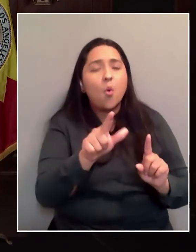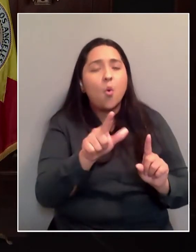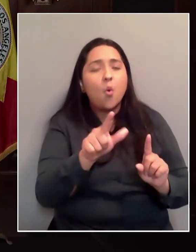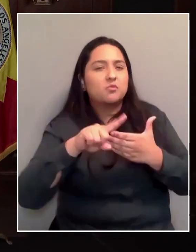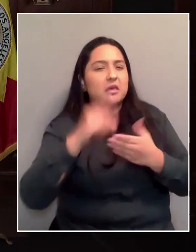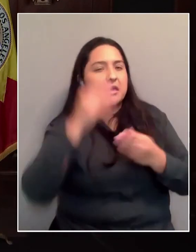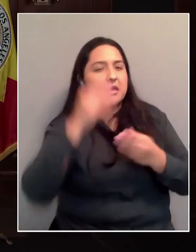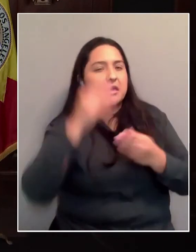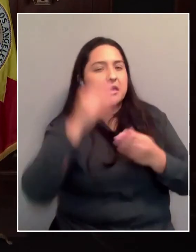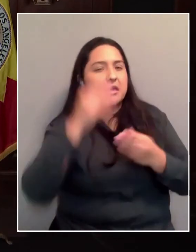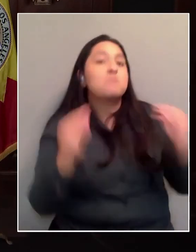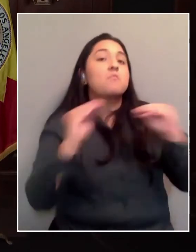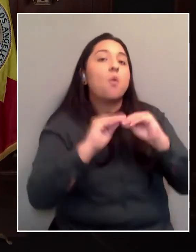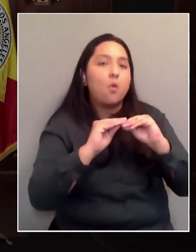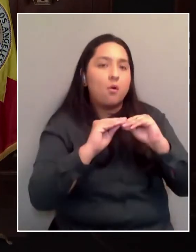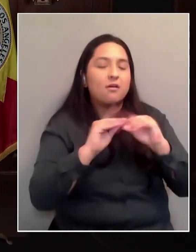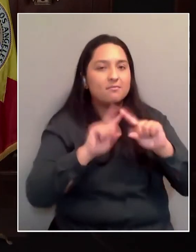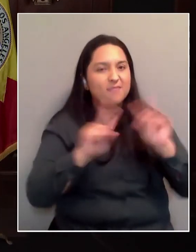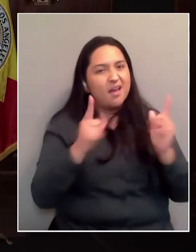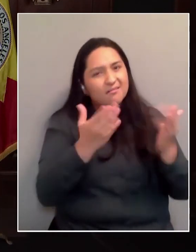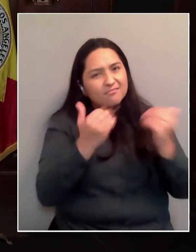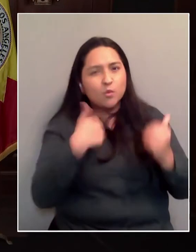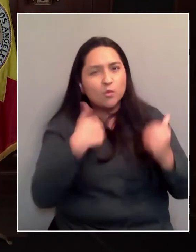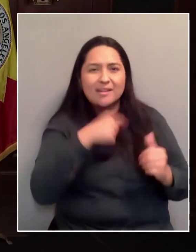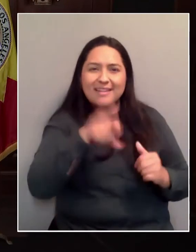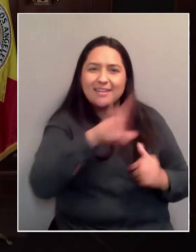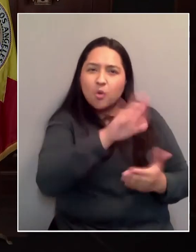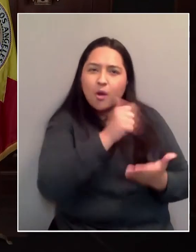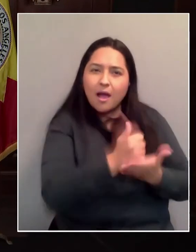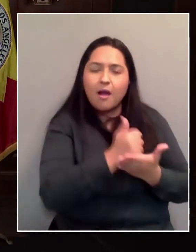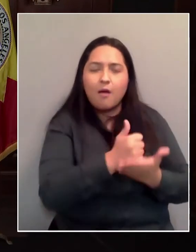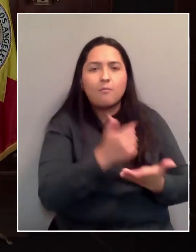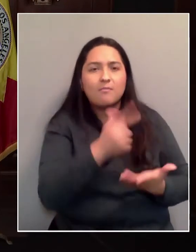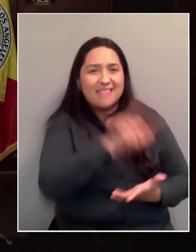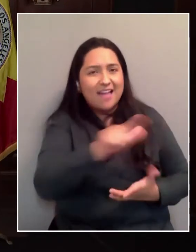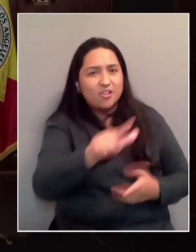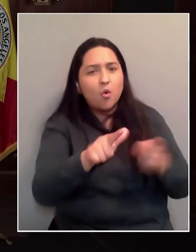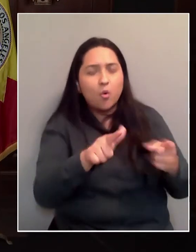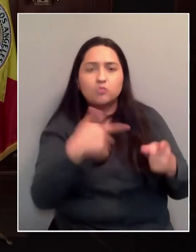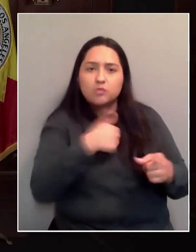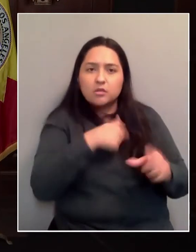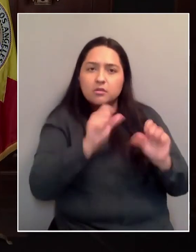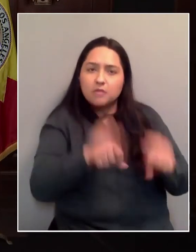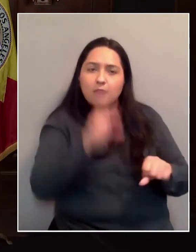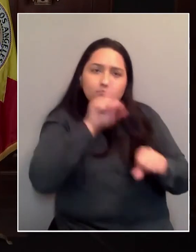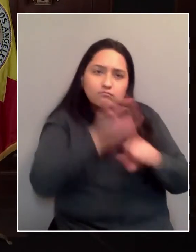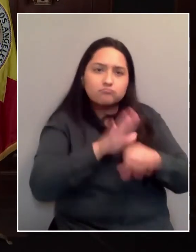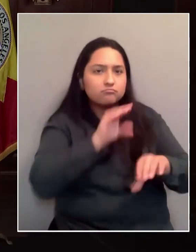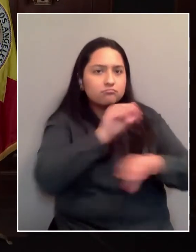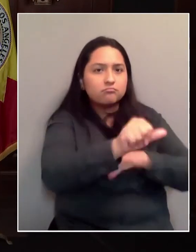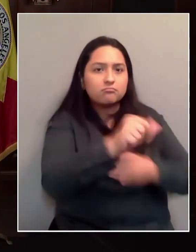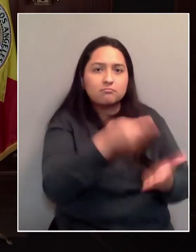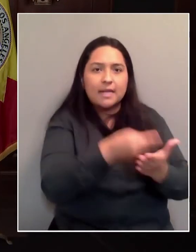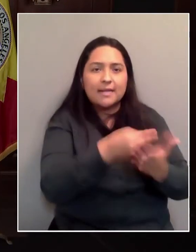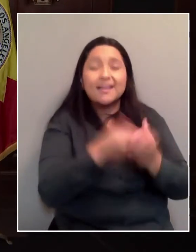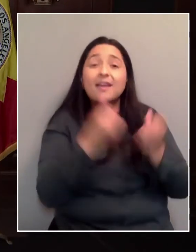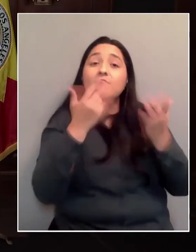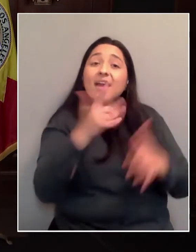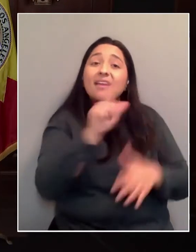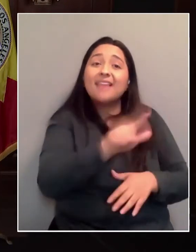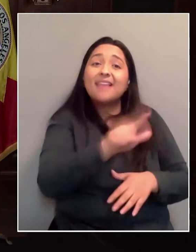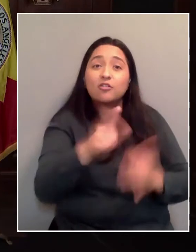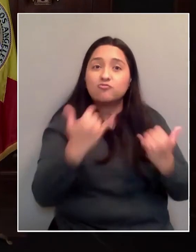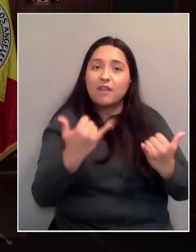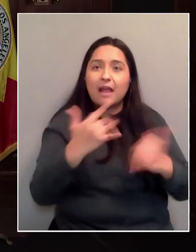help. And we can guarantee you money. And we know a lot of landlords have some vacancies in a tough moment. And we want you to have a steady